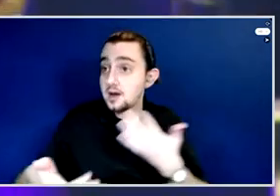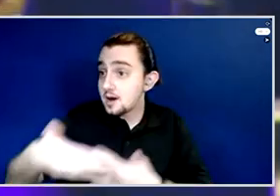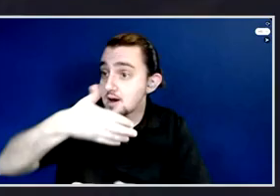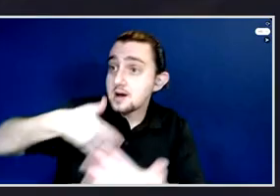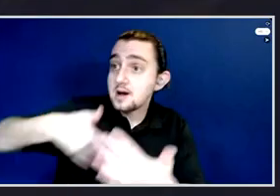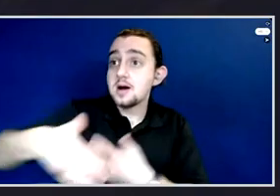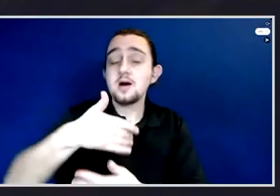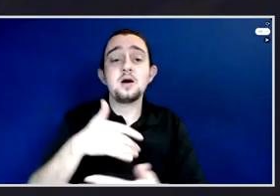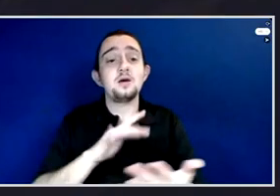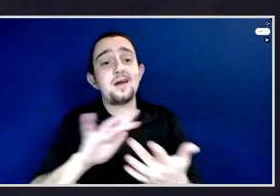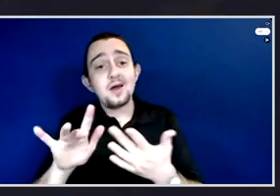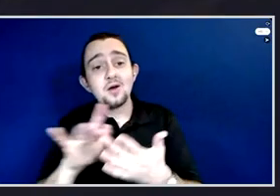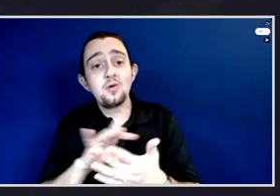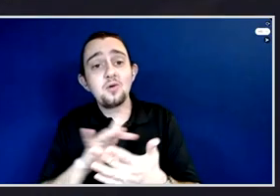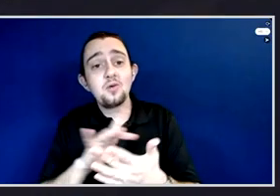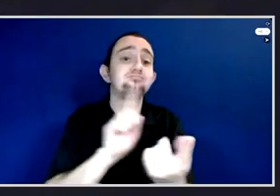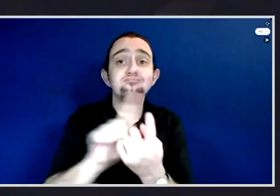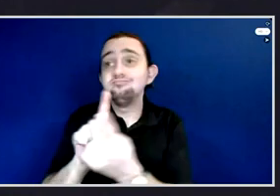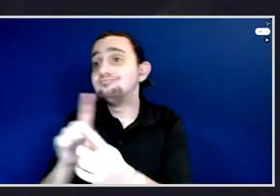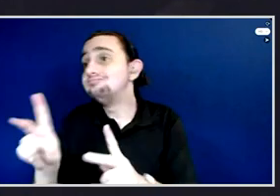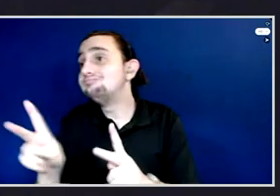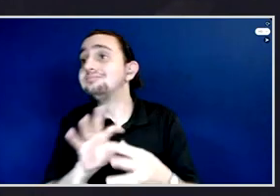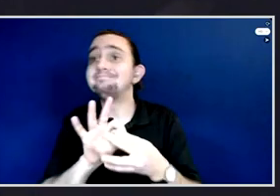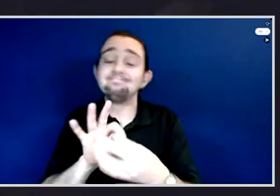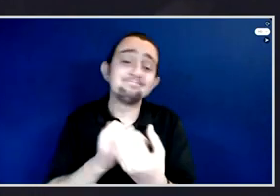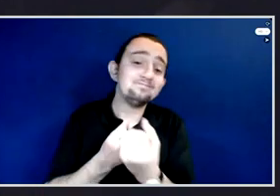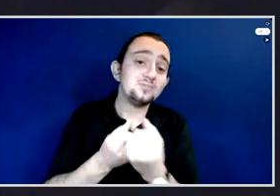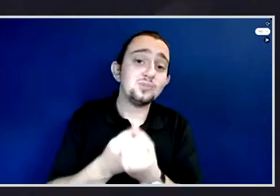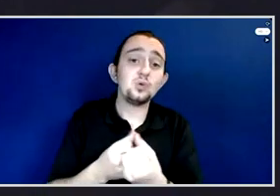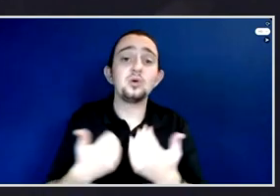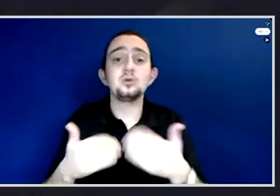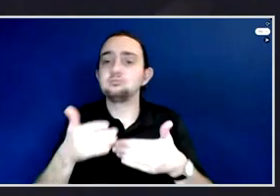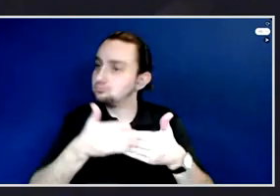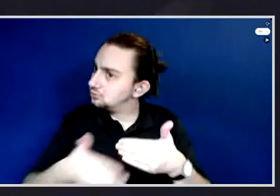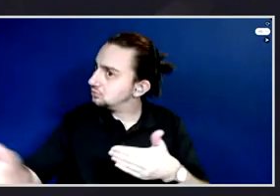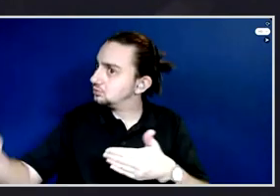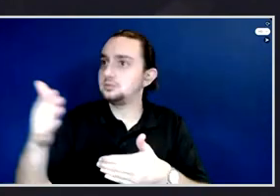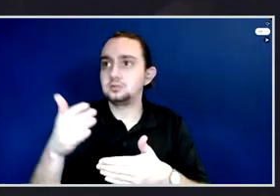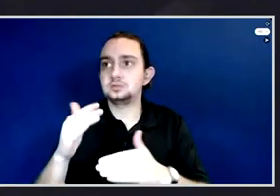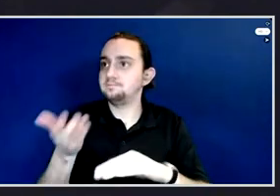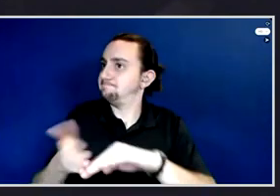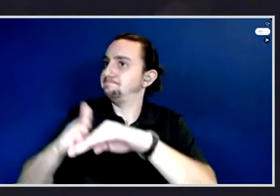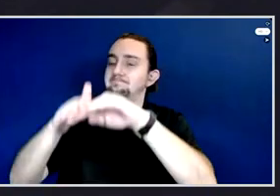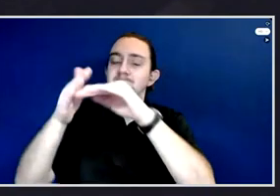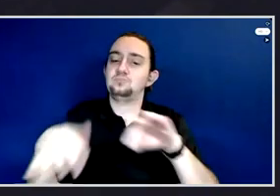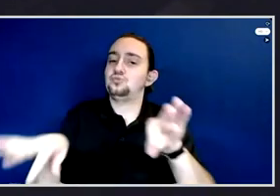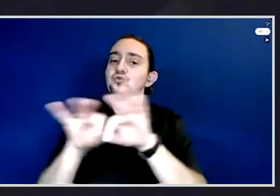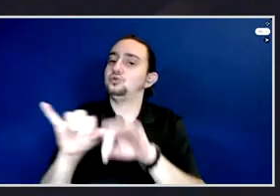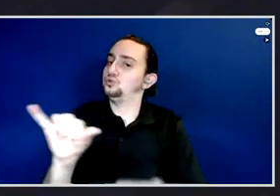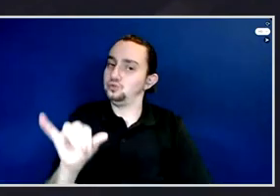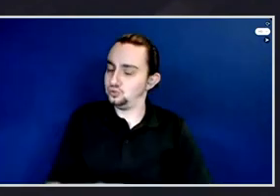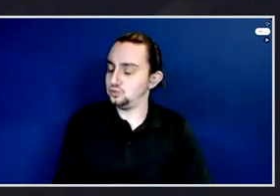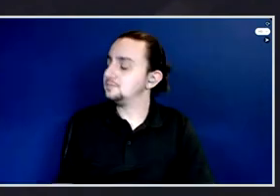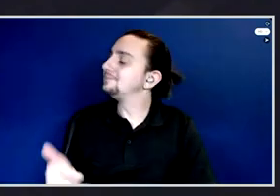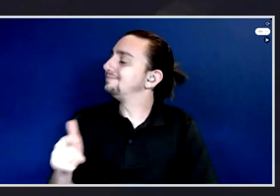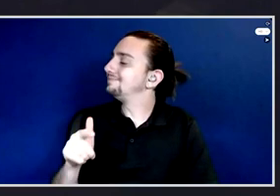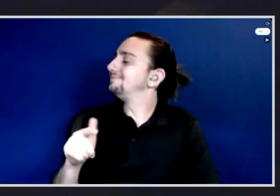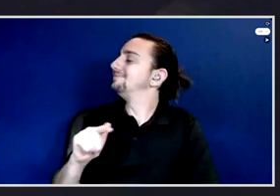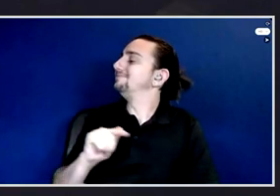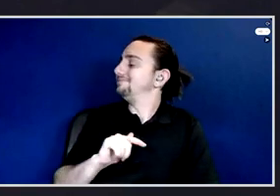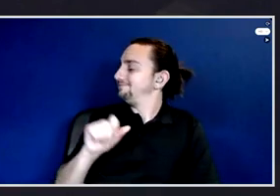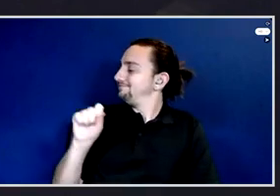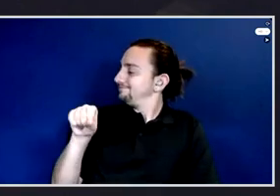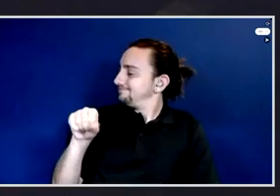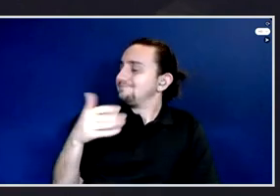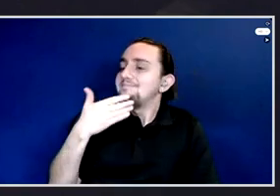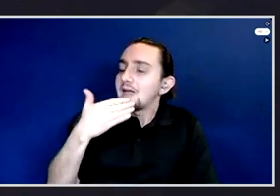Stefan, tell us, is there anything that strikes you in the work that you've done and any kind of different approach